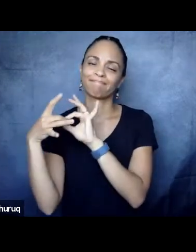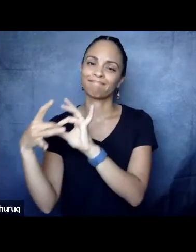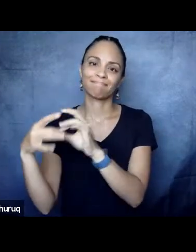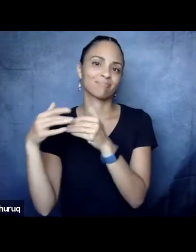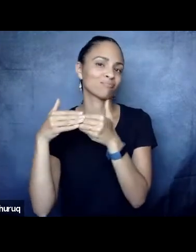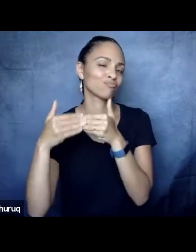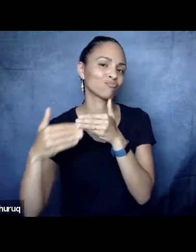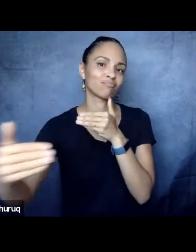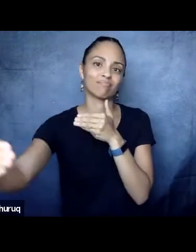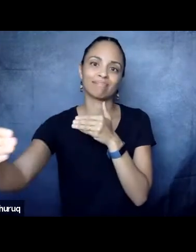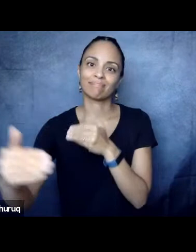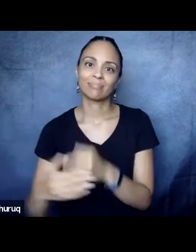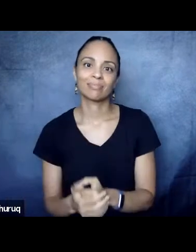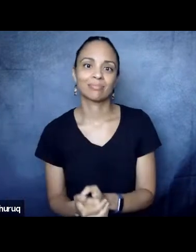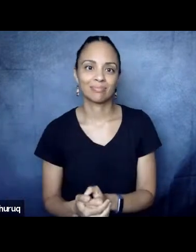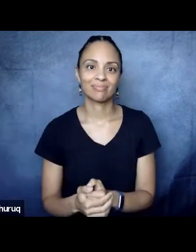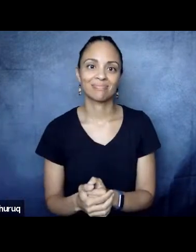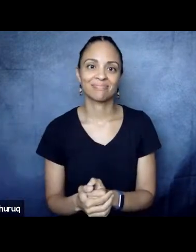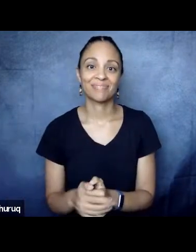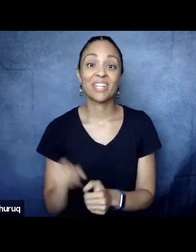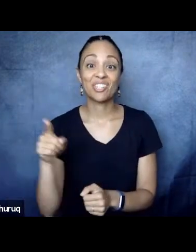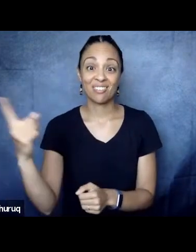me, I will, I will come to at midnight.